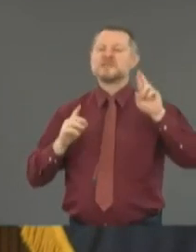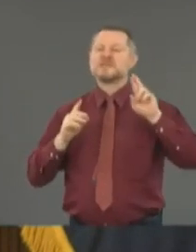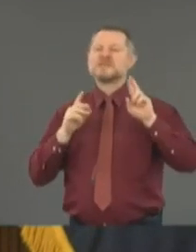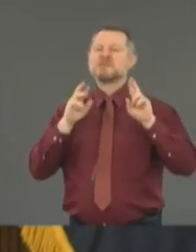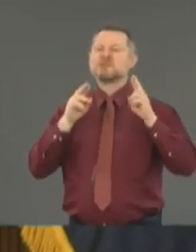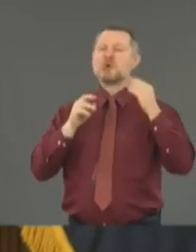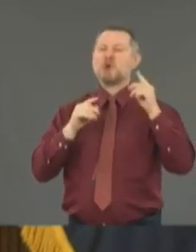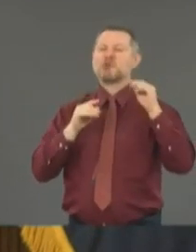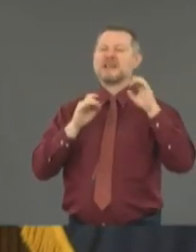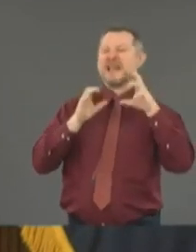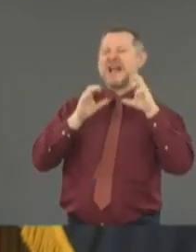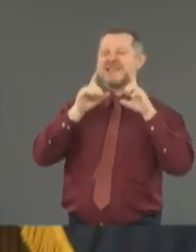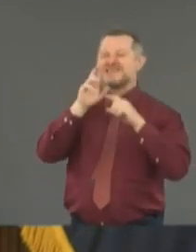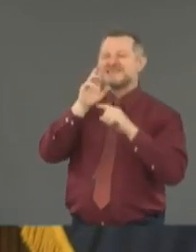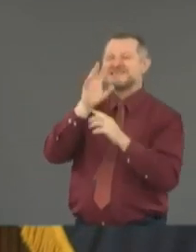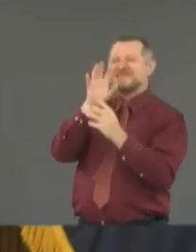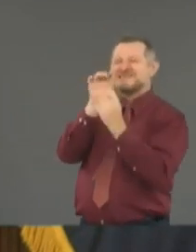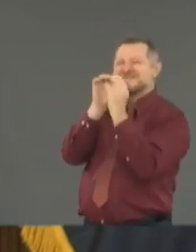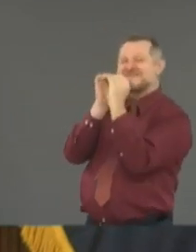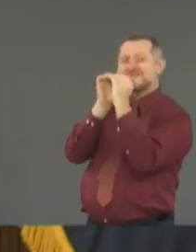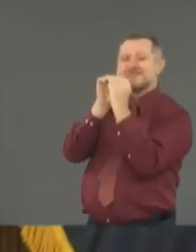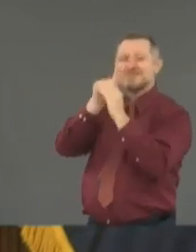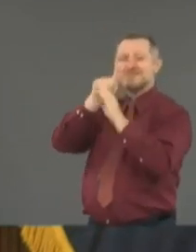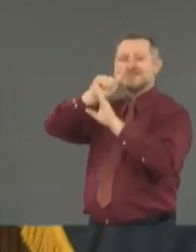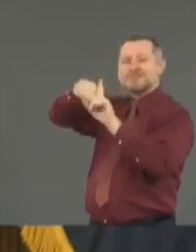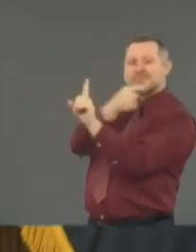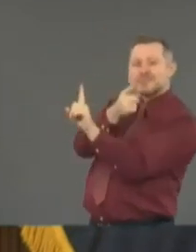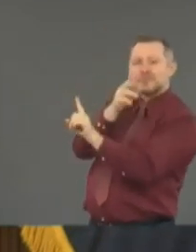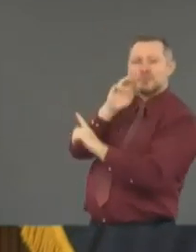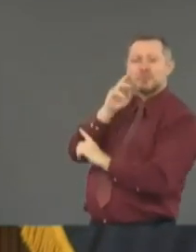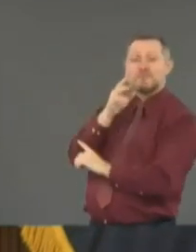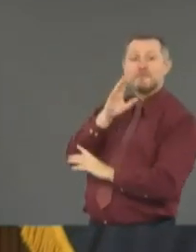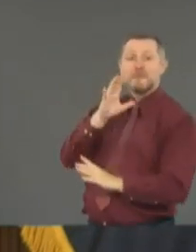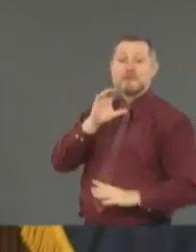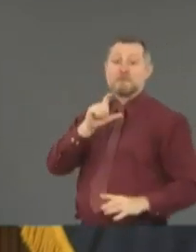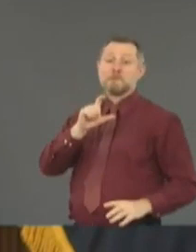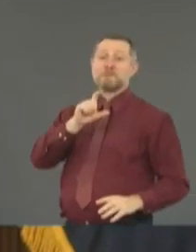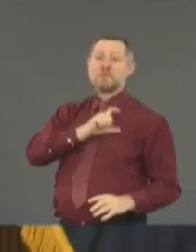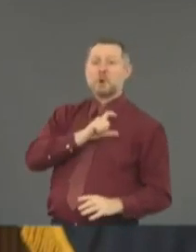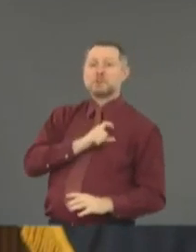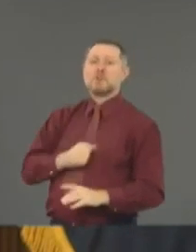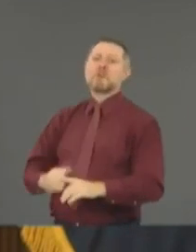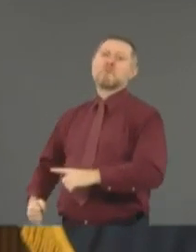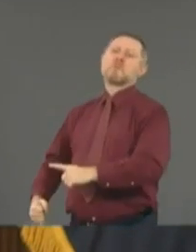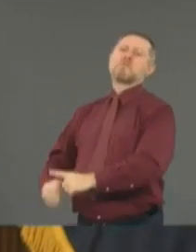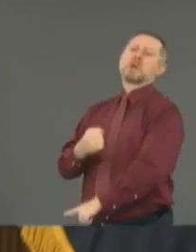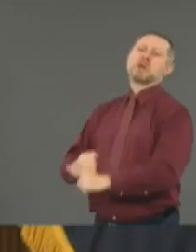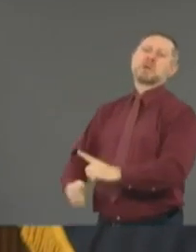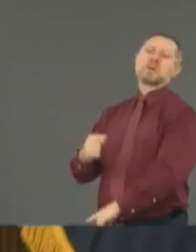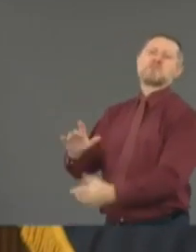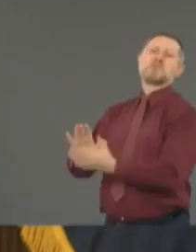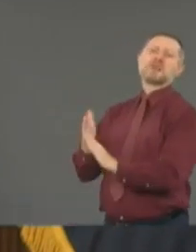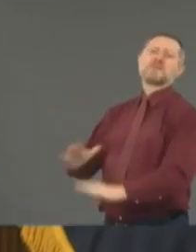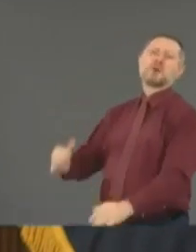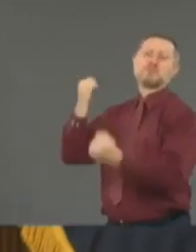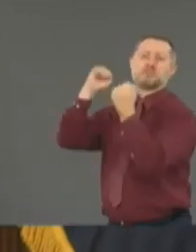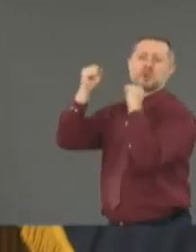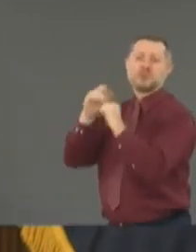Police bludgeon peaceful protesters with batons for no reason.